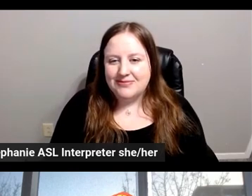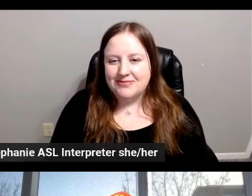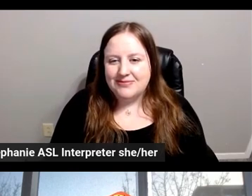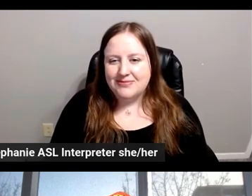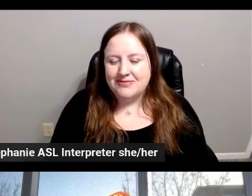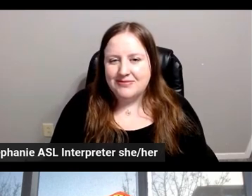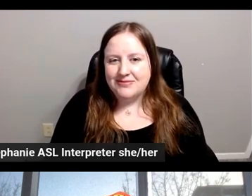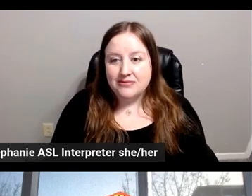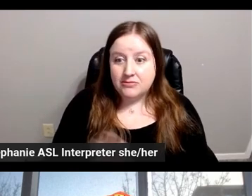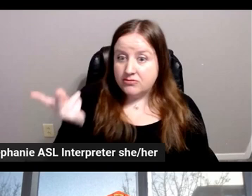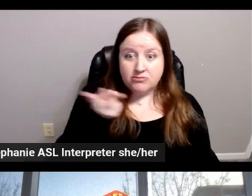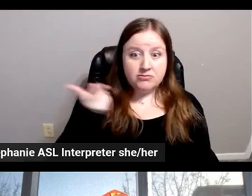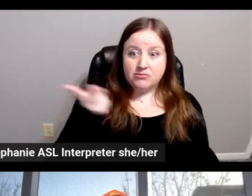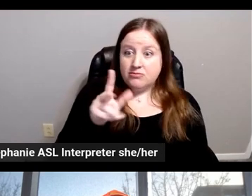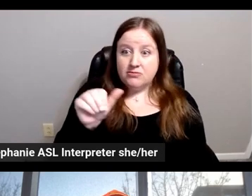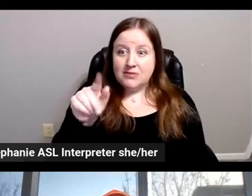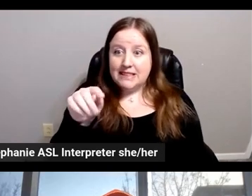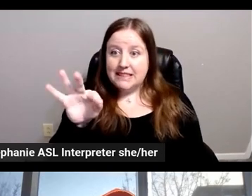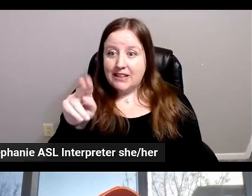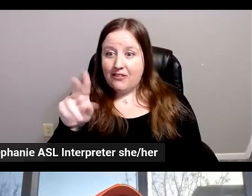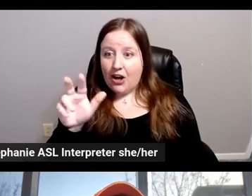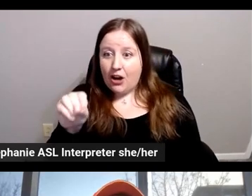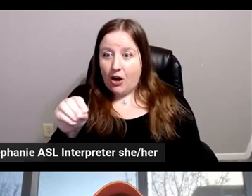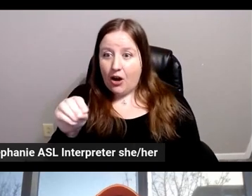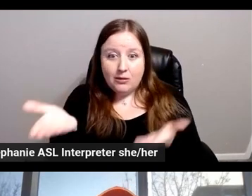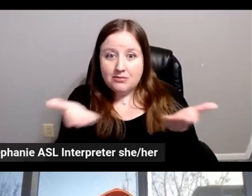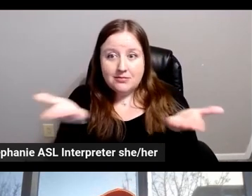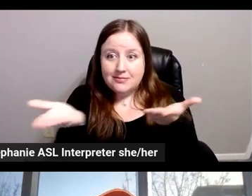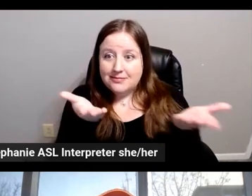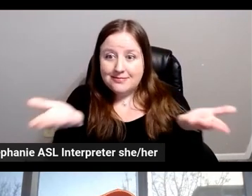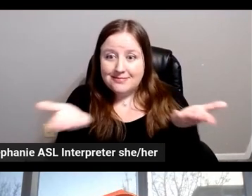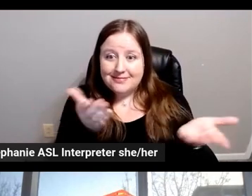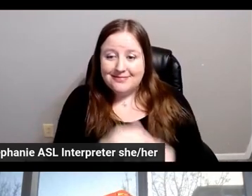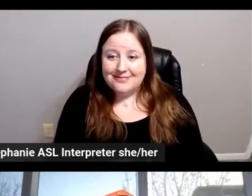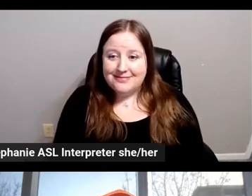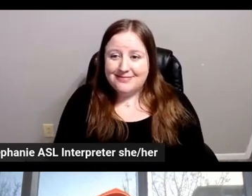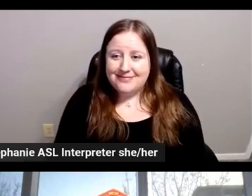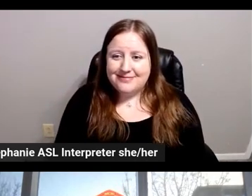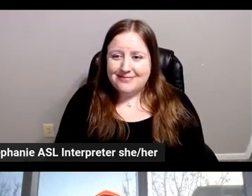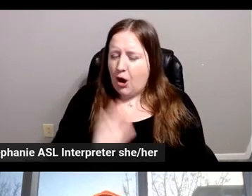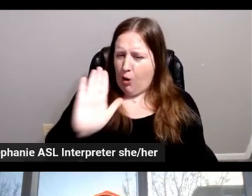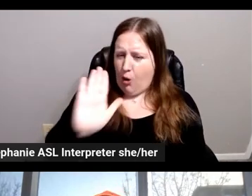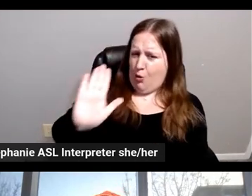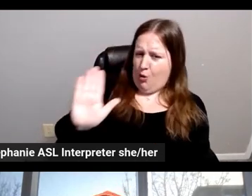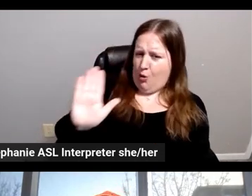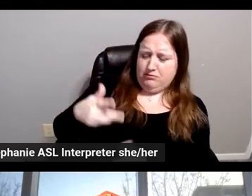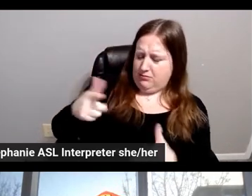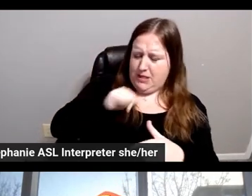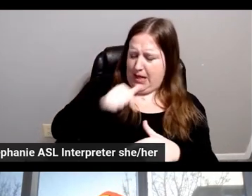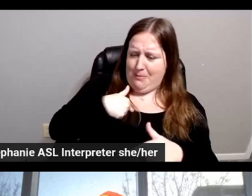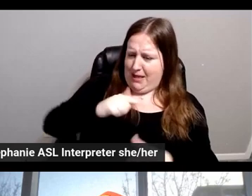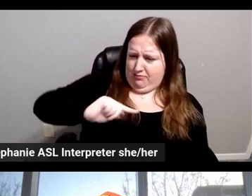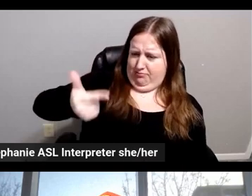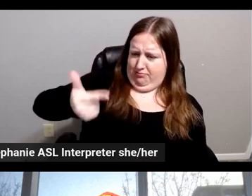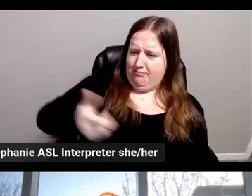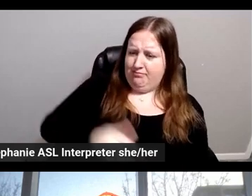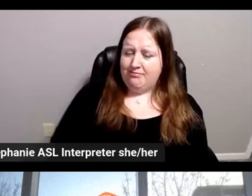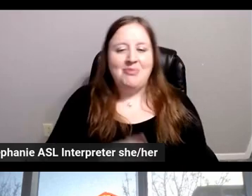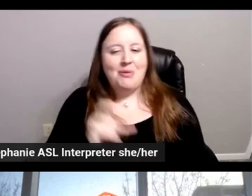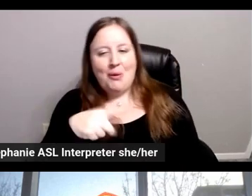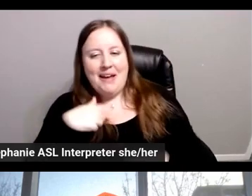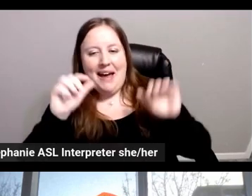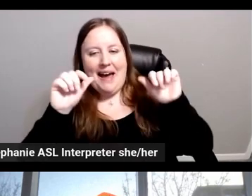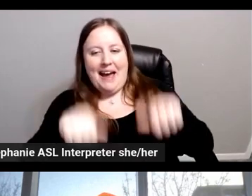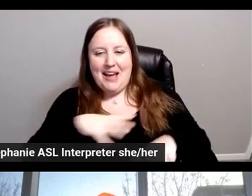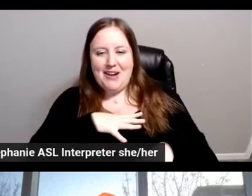One of the two Stefanos is going to have to go next. I'm sorry. No, no, I'm your turn. So you can go. Okay, I can go